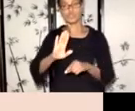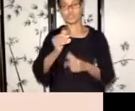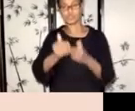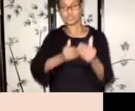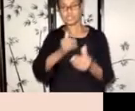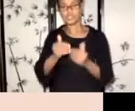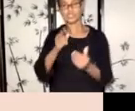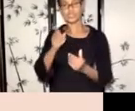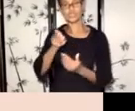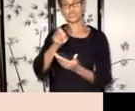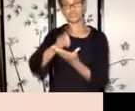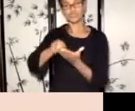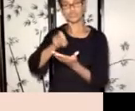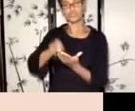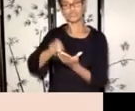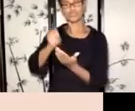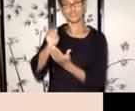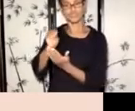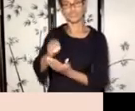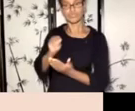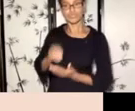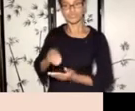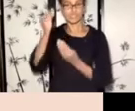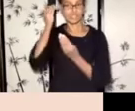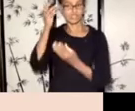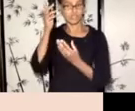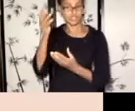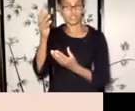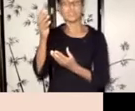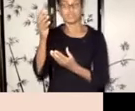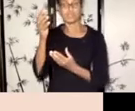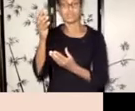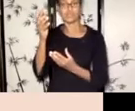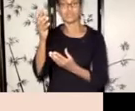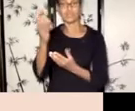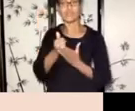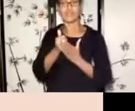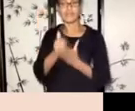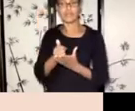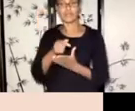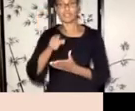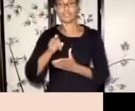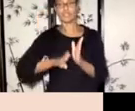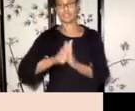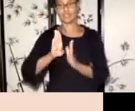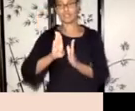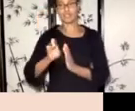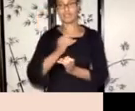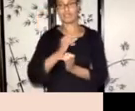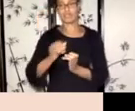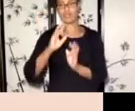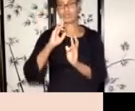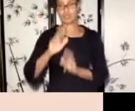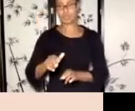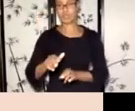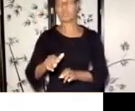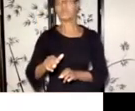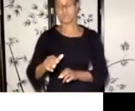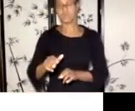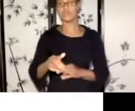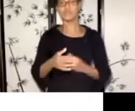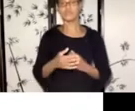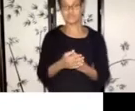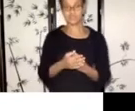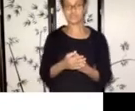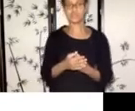you can, um, that can all feed into your final report. Um, so it's going to ask you questions